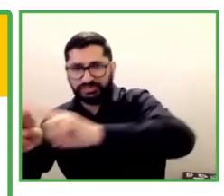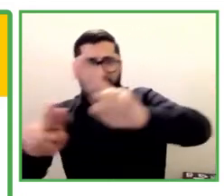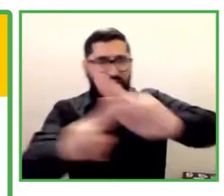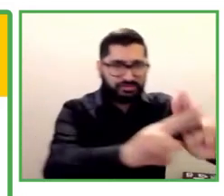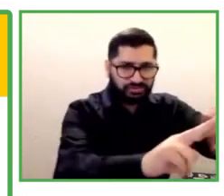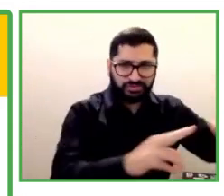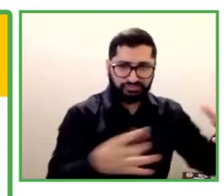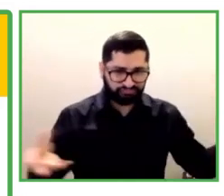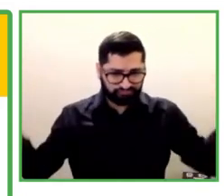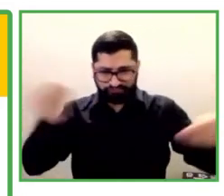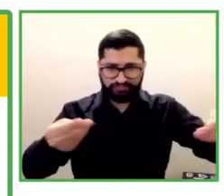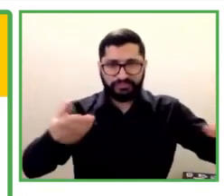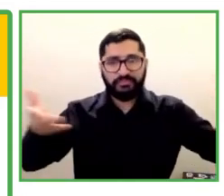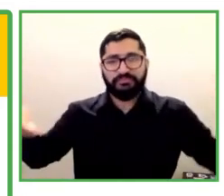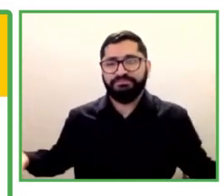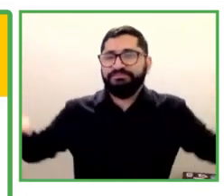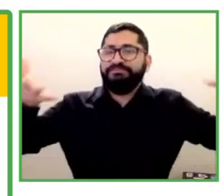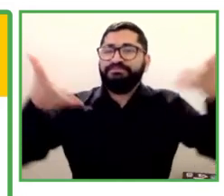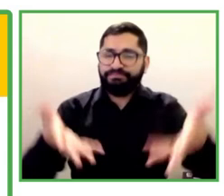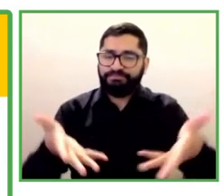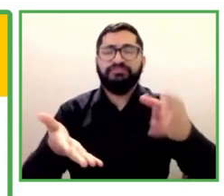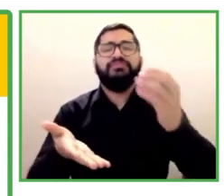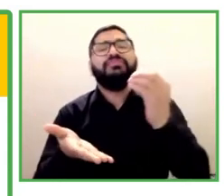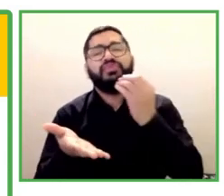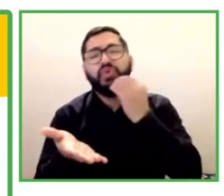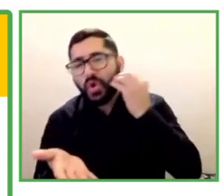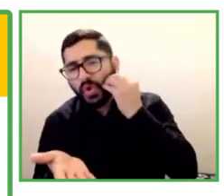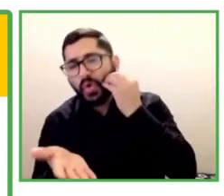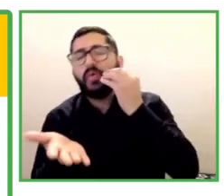showcase assistive technology. Next, please.